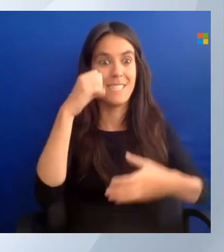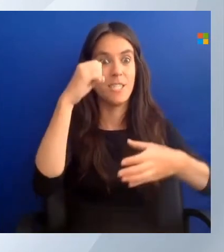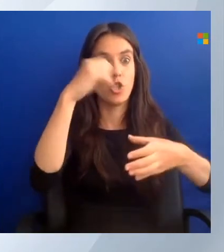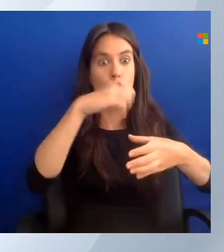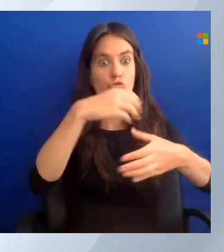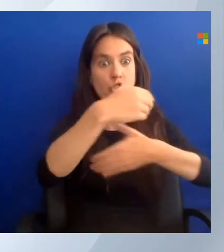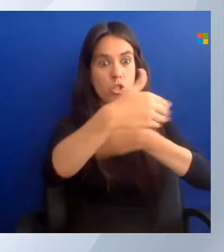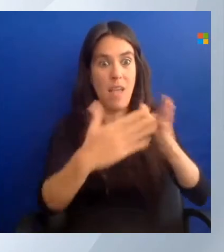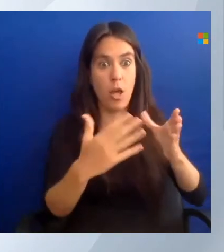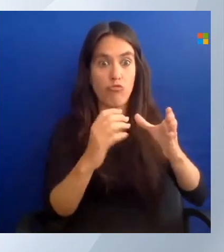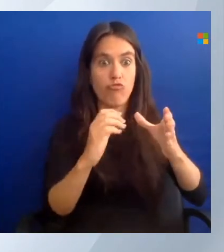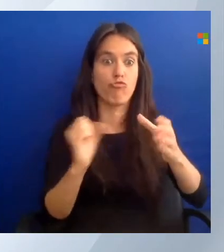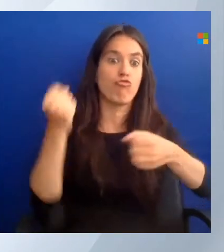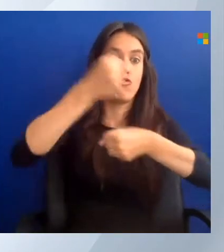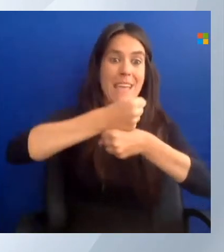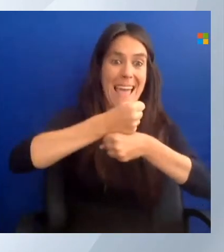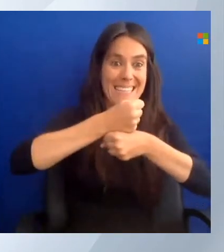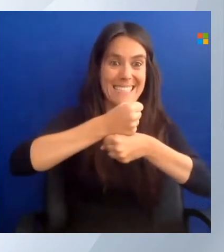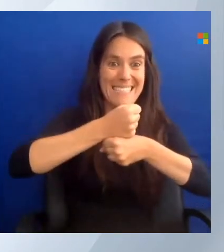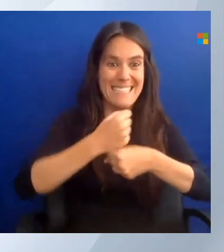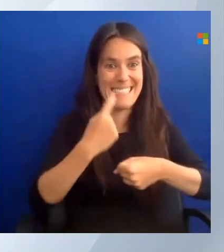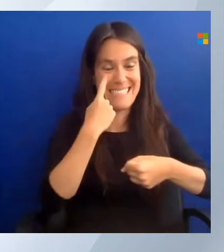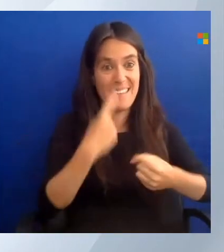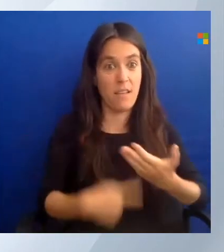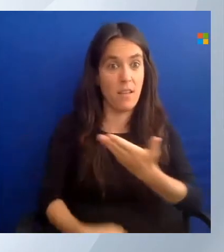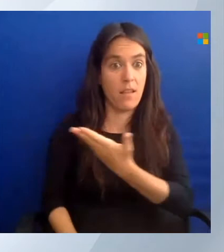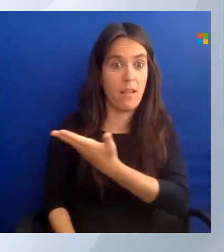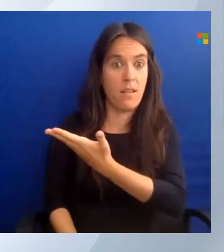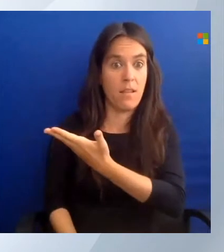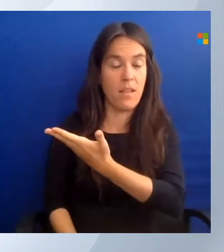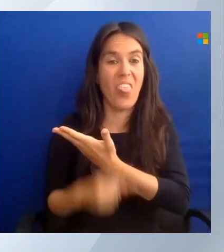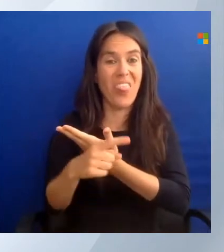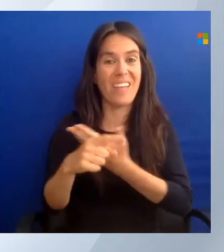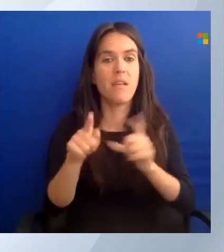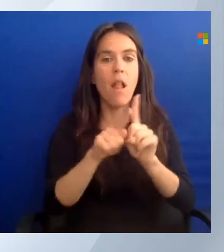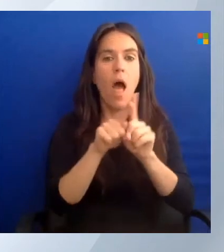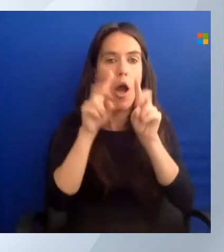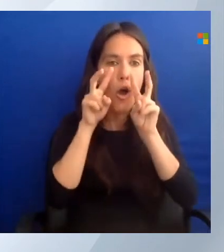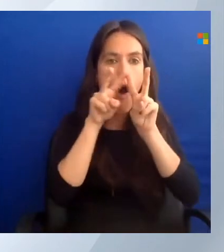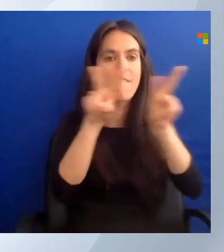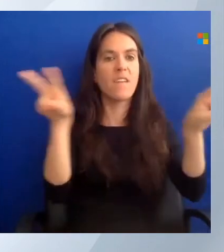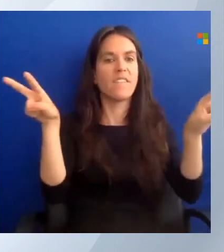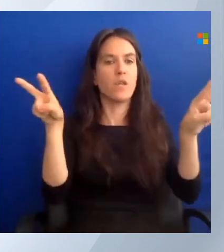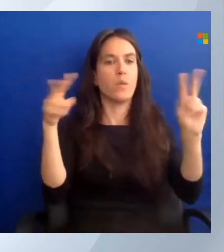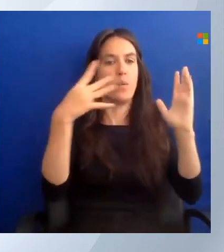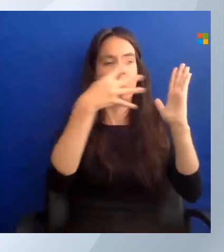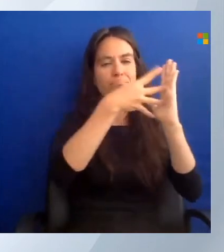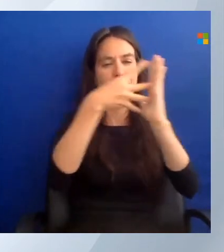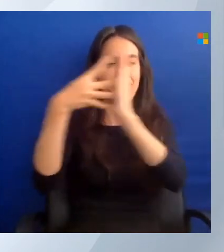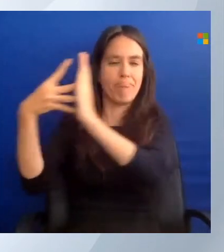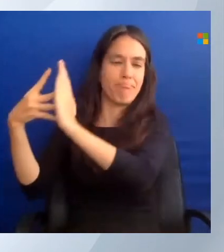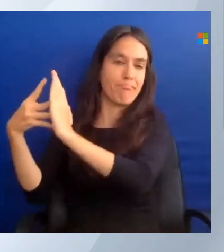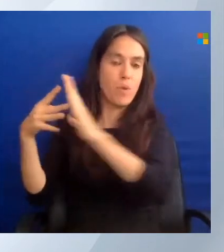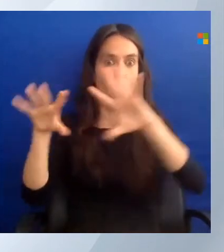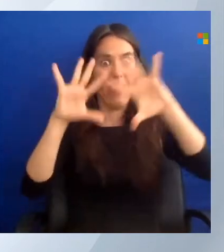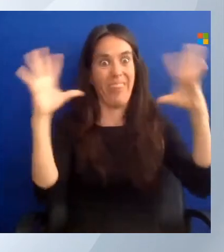So this is one way to get an overview of how you can deploy specific resources. This